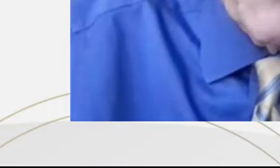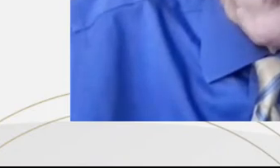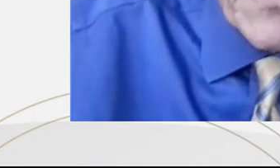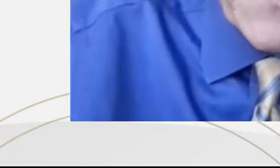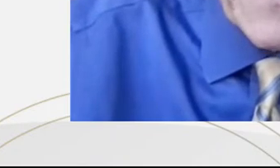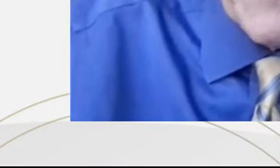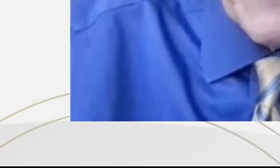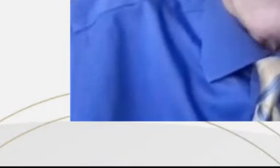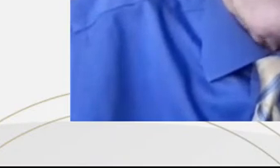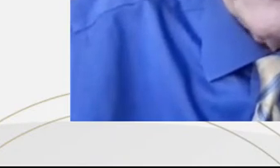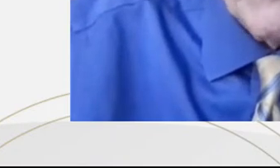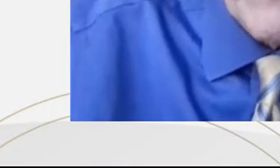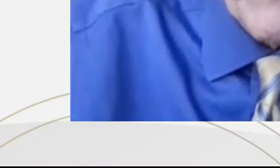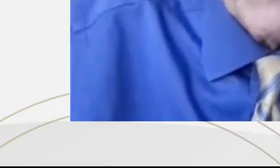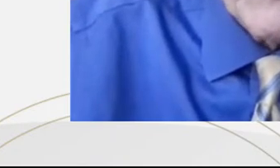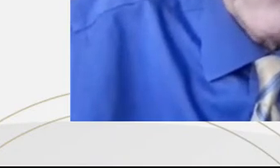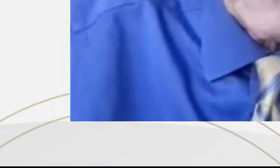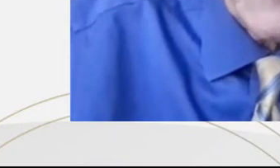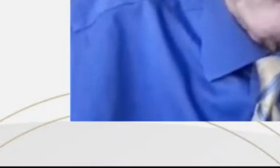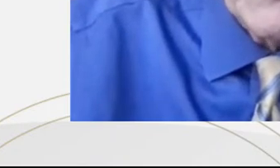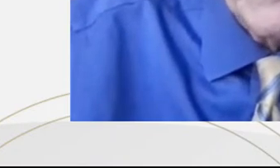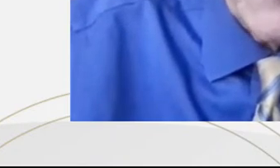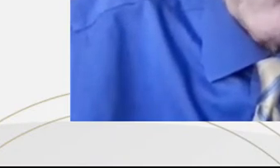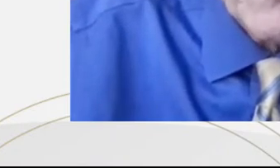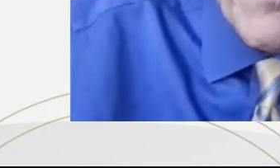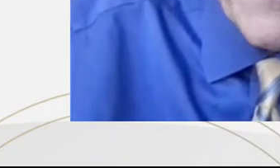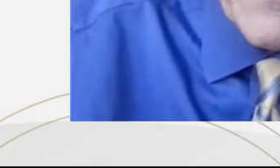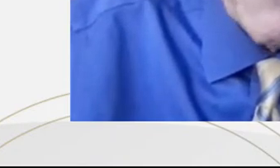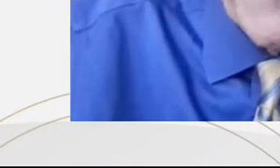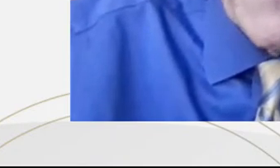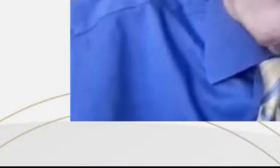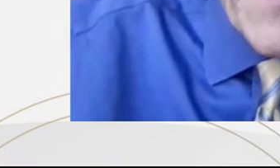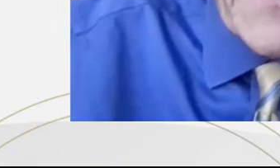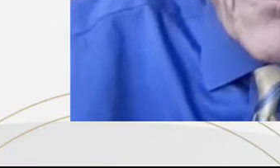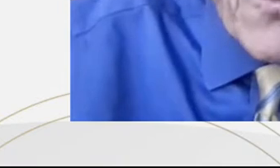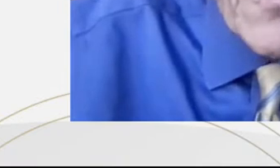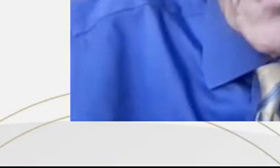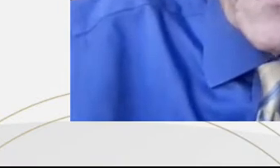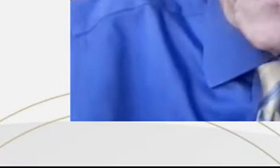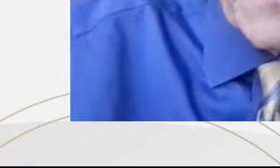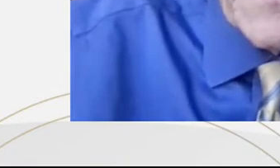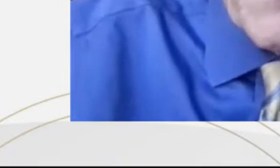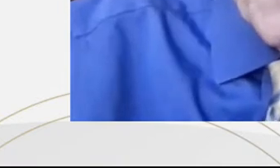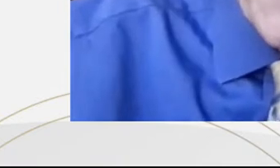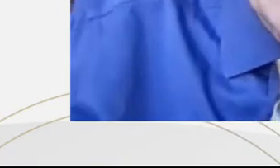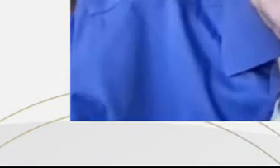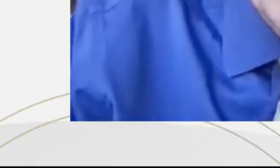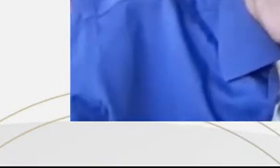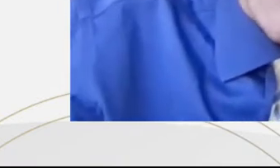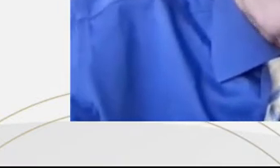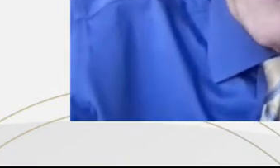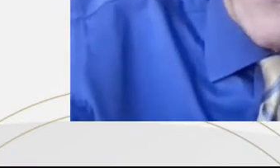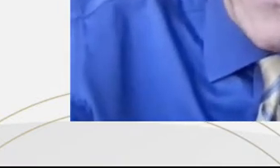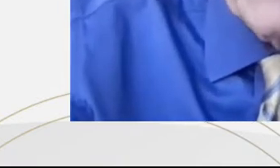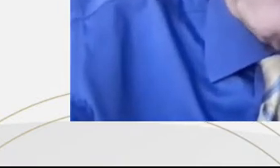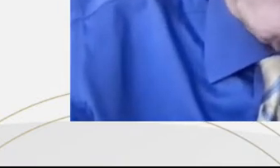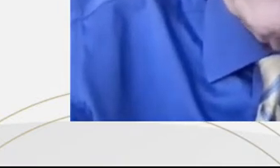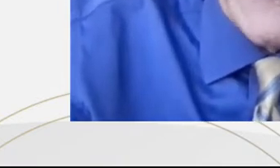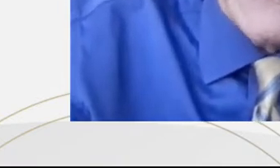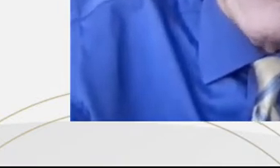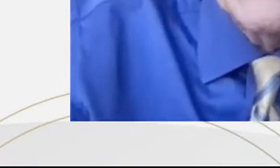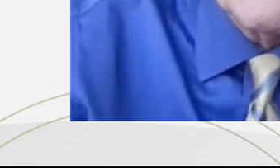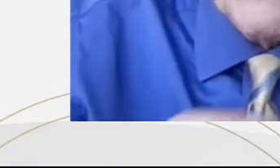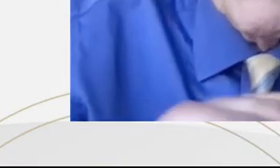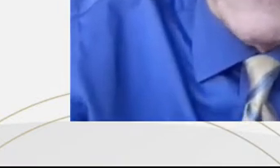Almost anybody would have taken that deal rather than risk execution after trial. So that's the first criticism that is raised. And